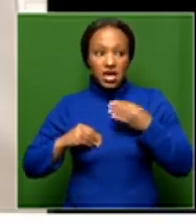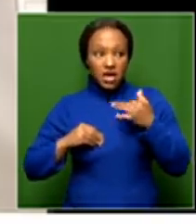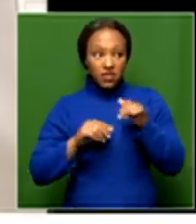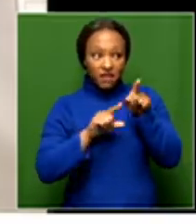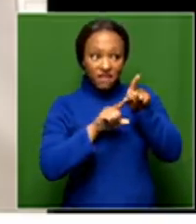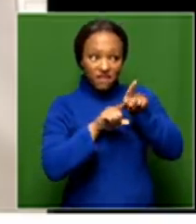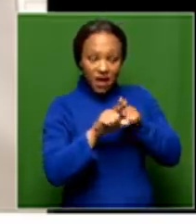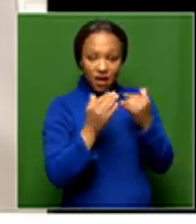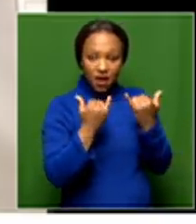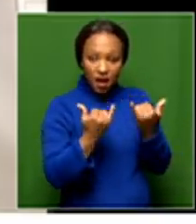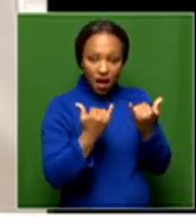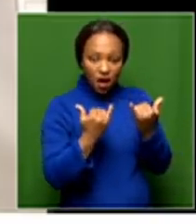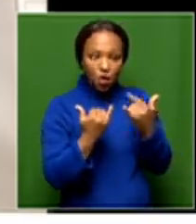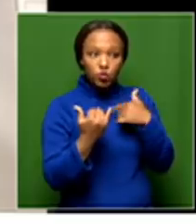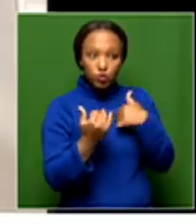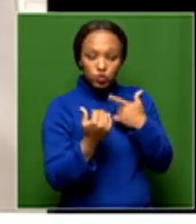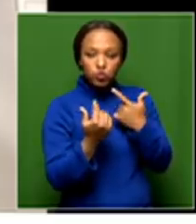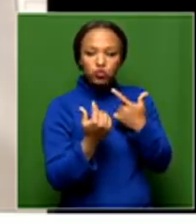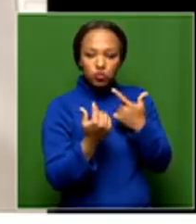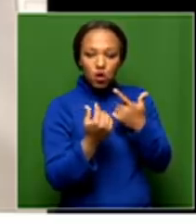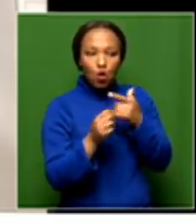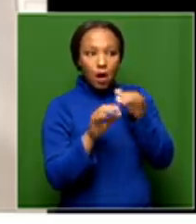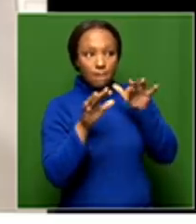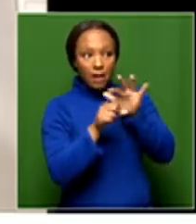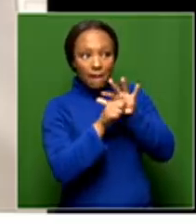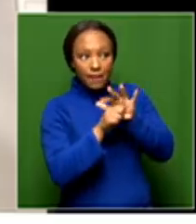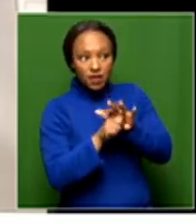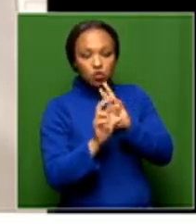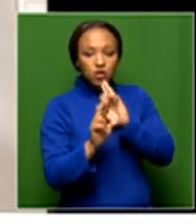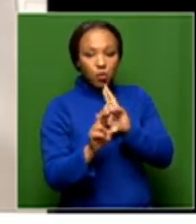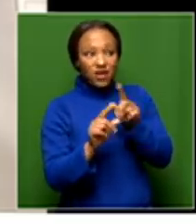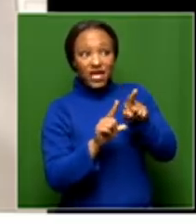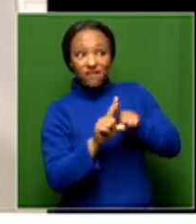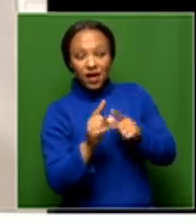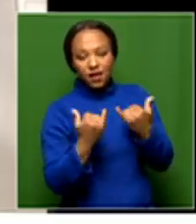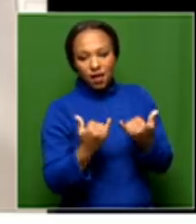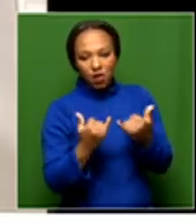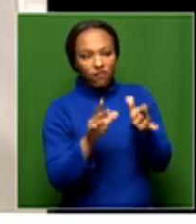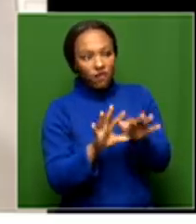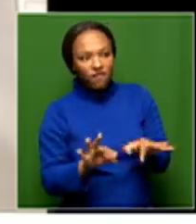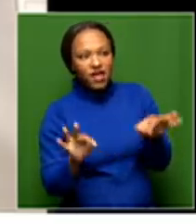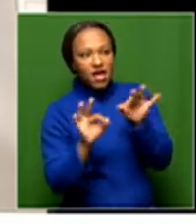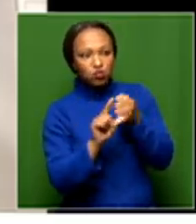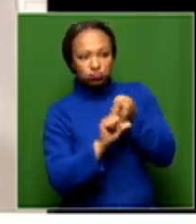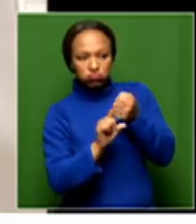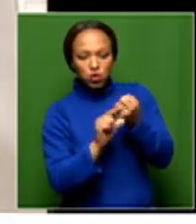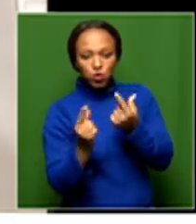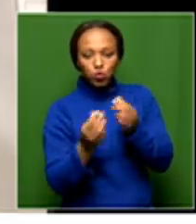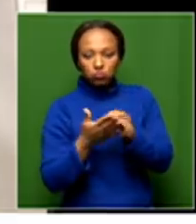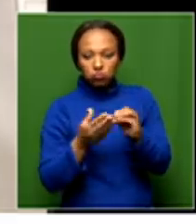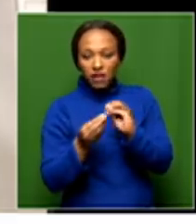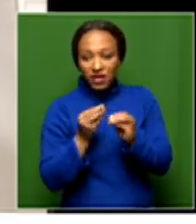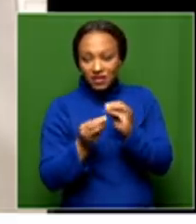fail to respond adequately to public pressure in terms of enforcing its own values, then they